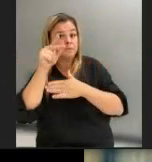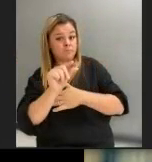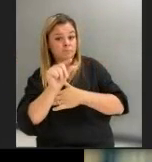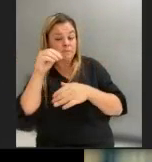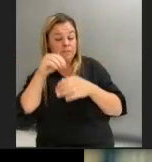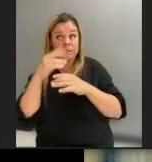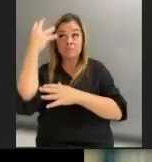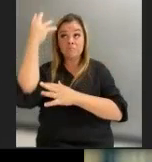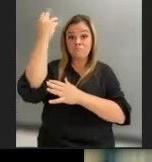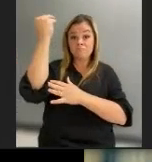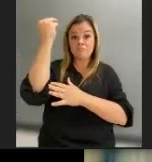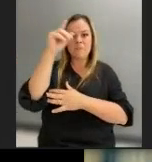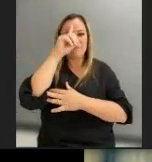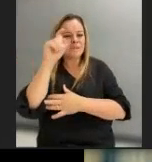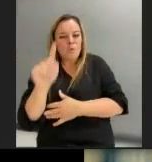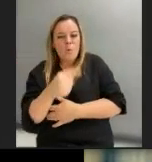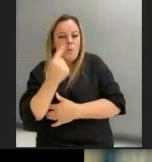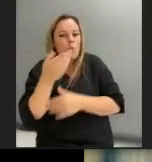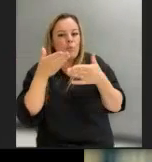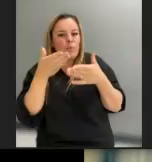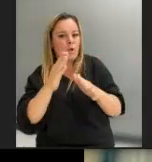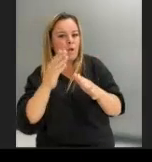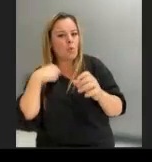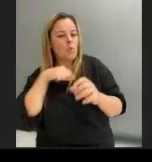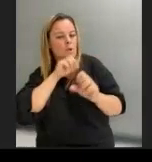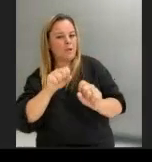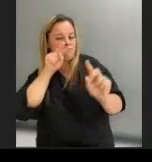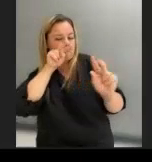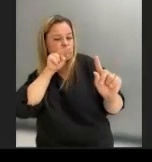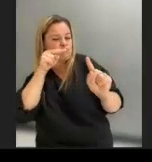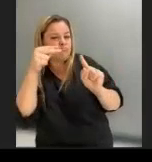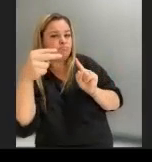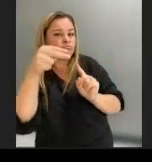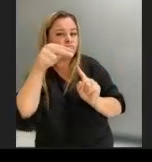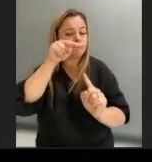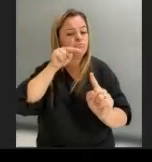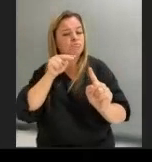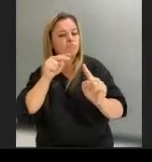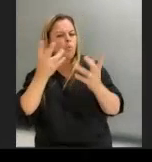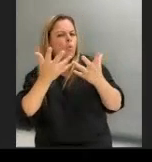from space is because it's the only way we can get a perspective of actually what's happening on the entire